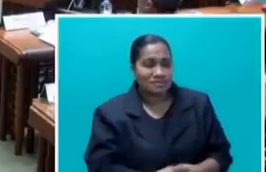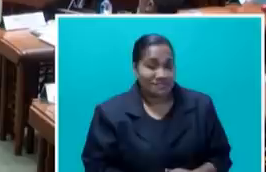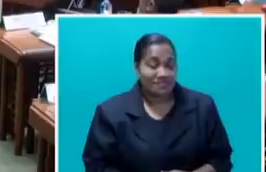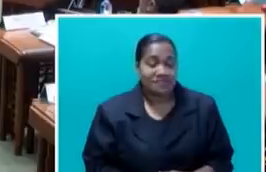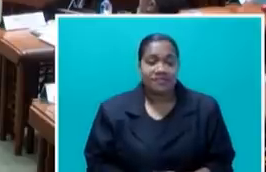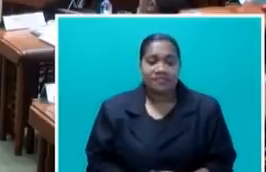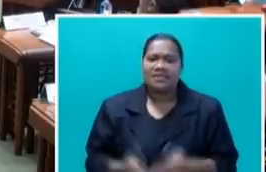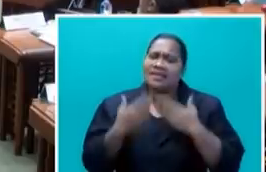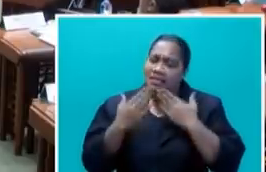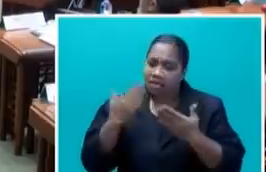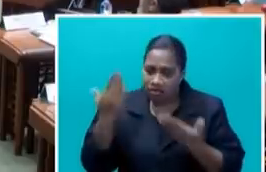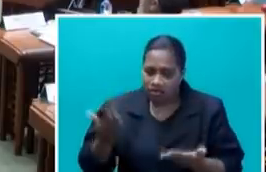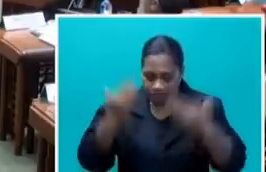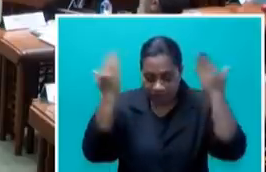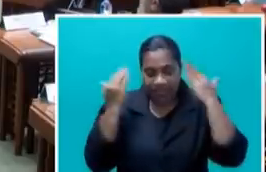Thank you, Honourable Speaker.